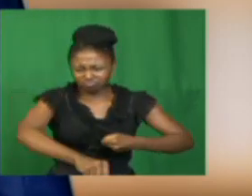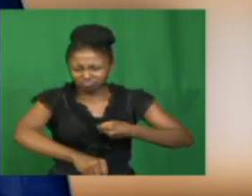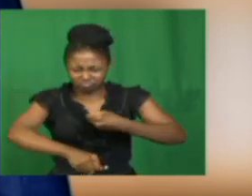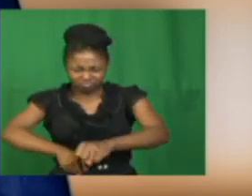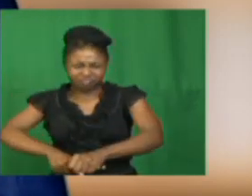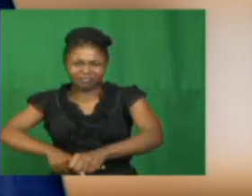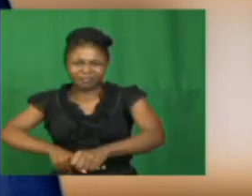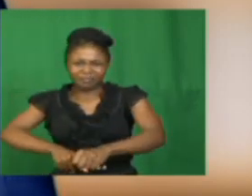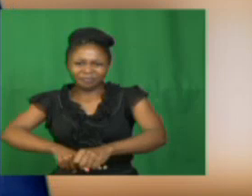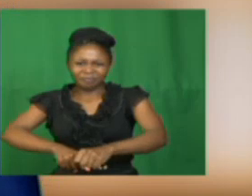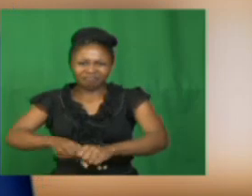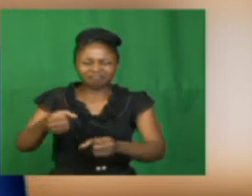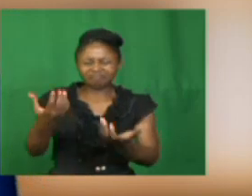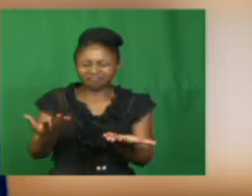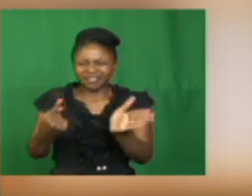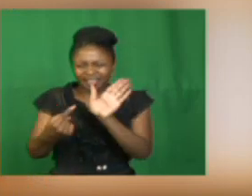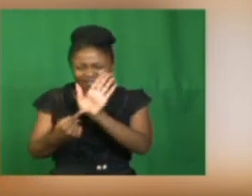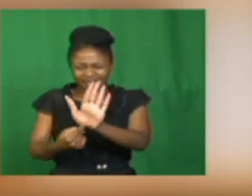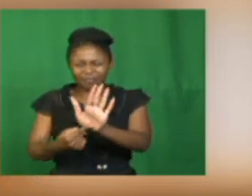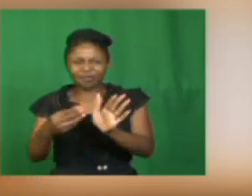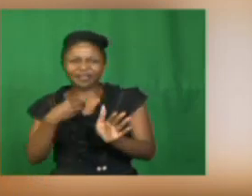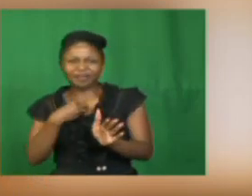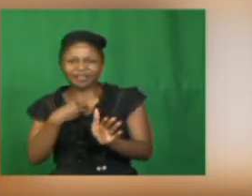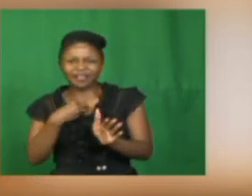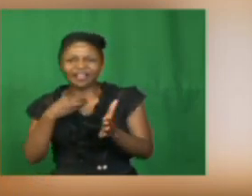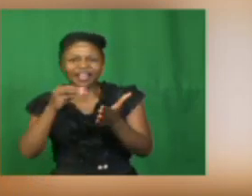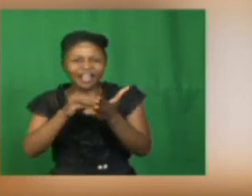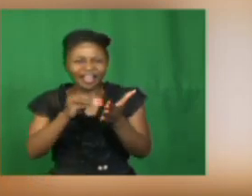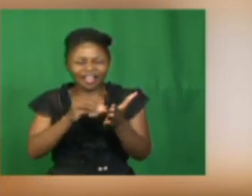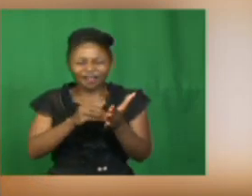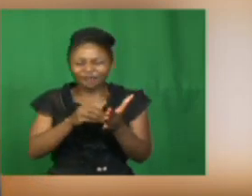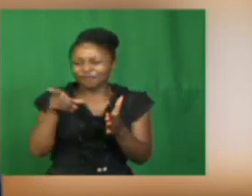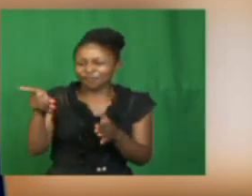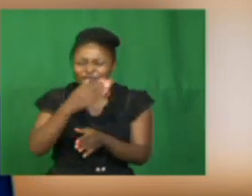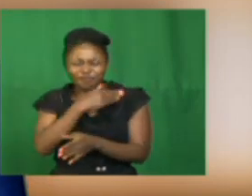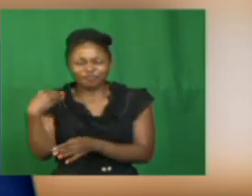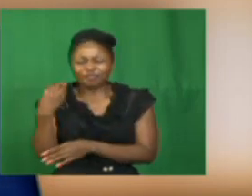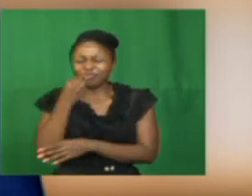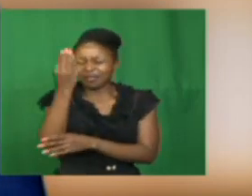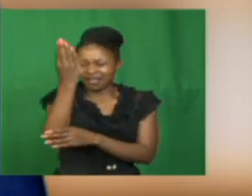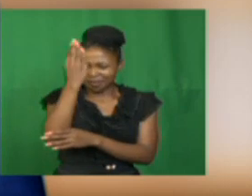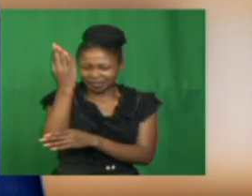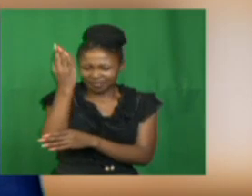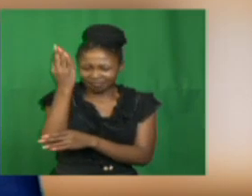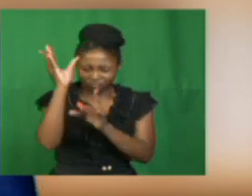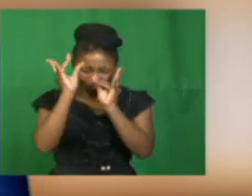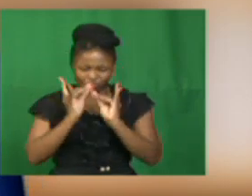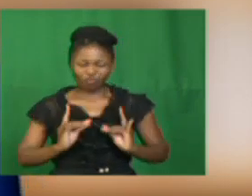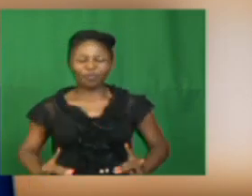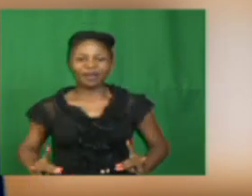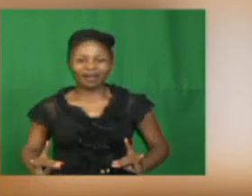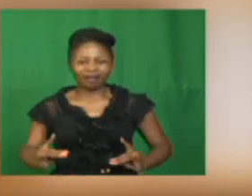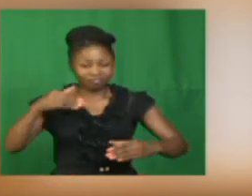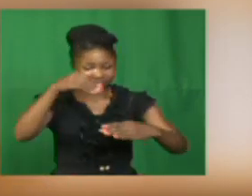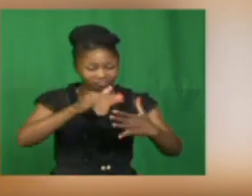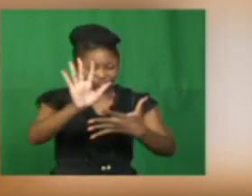Like, in the example here, there is Mr. Mflongo as a human character. We also have